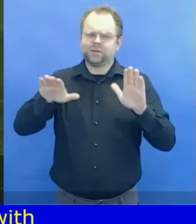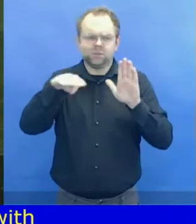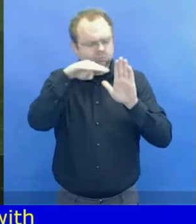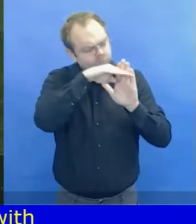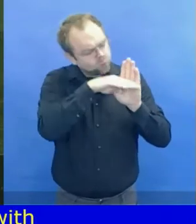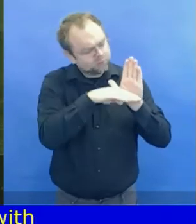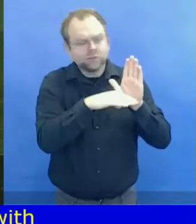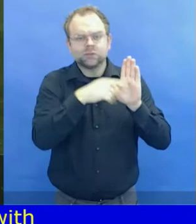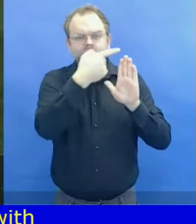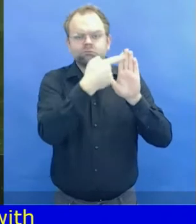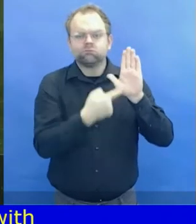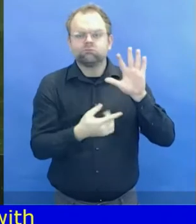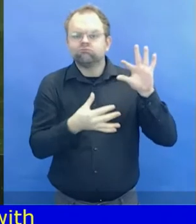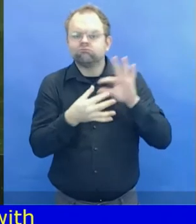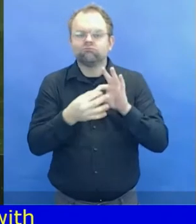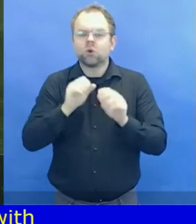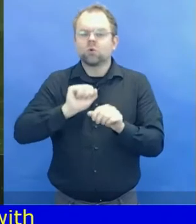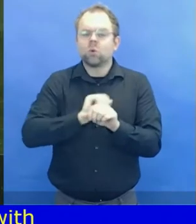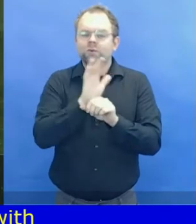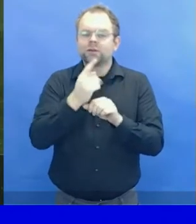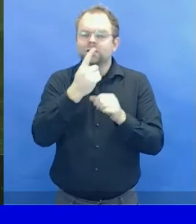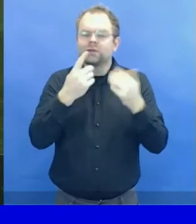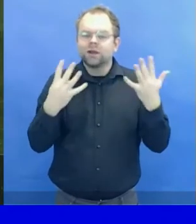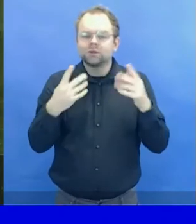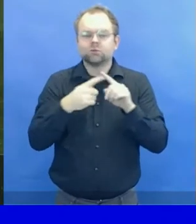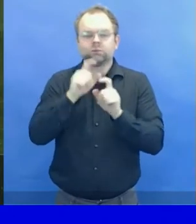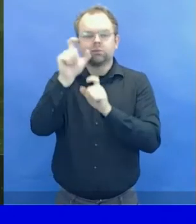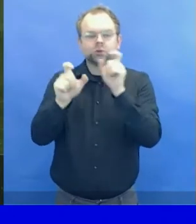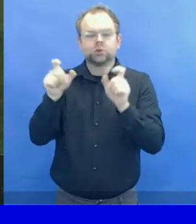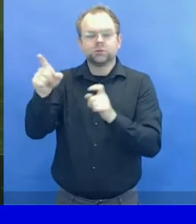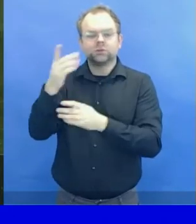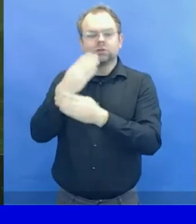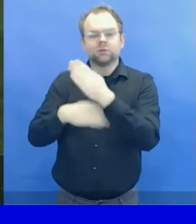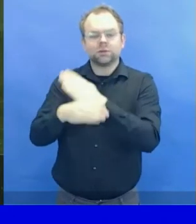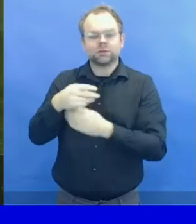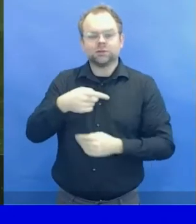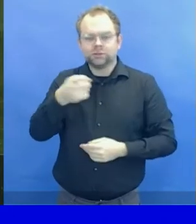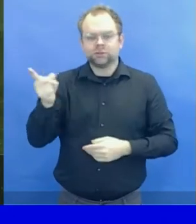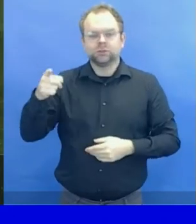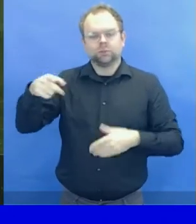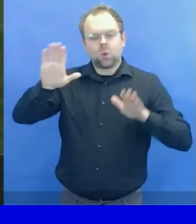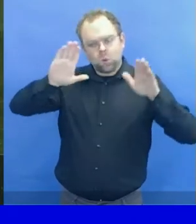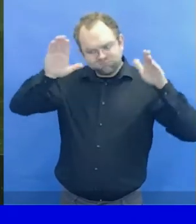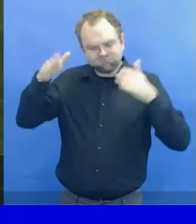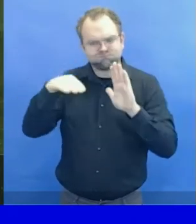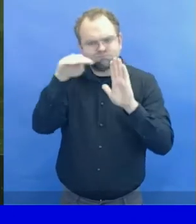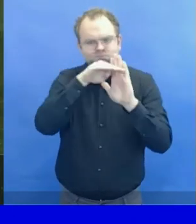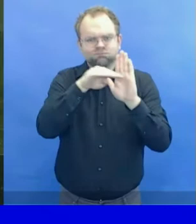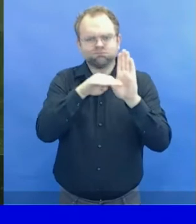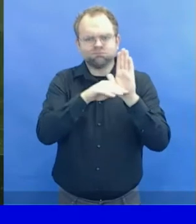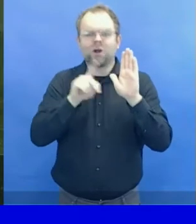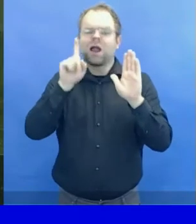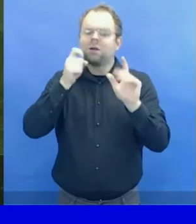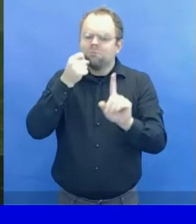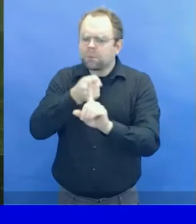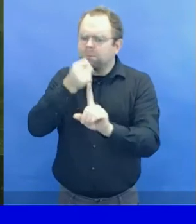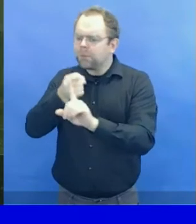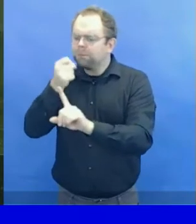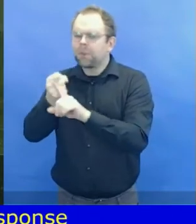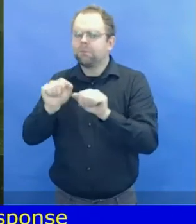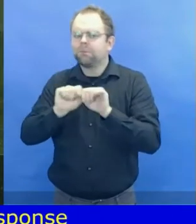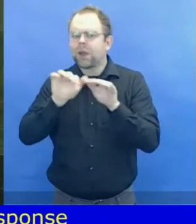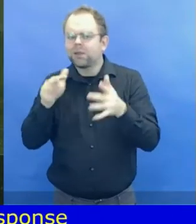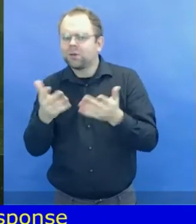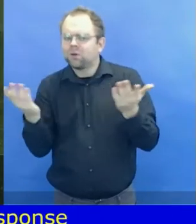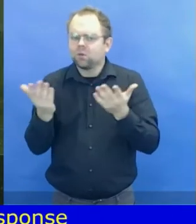inclusive. Promoting inclusion of persons with disabilities means, first of all, recognizing and protecting their